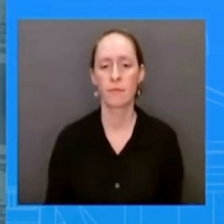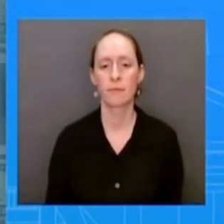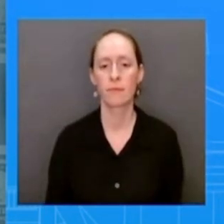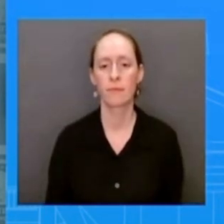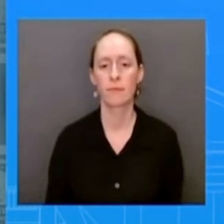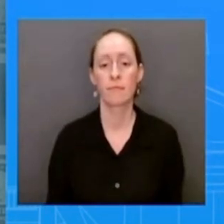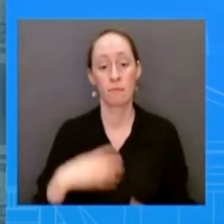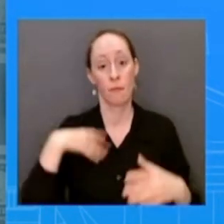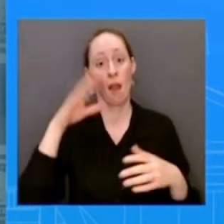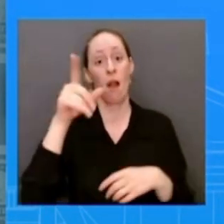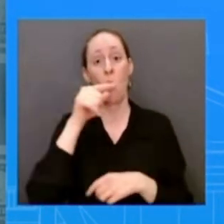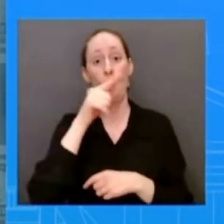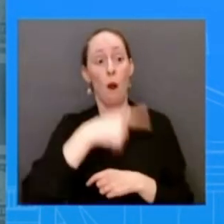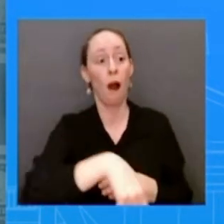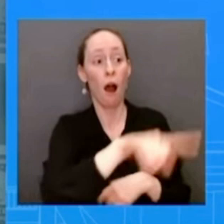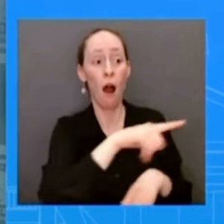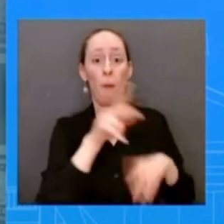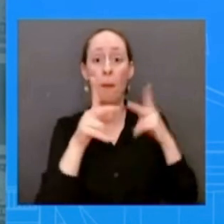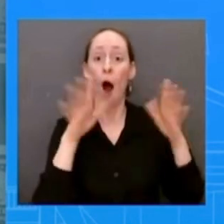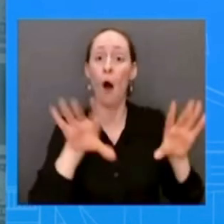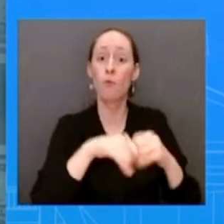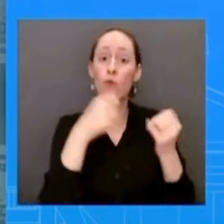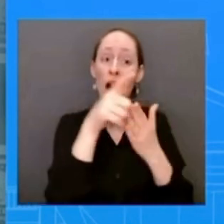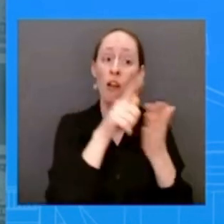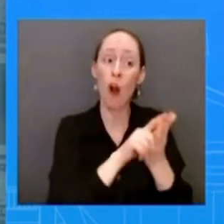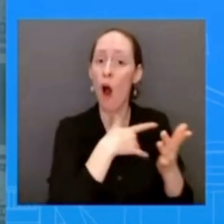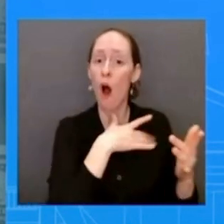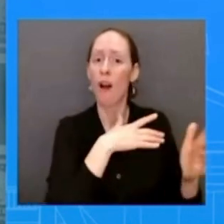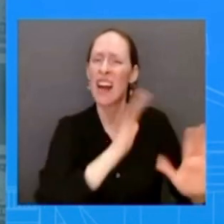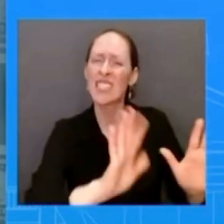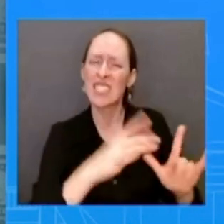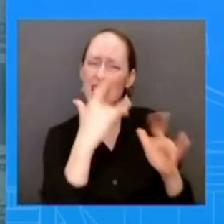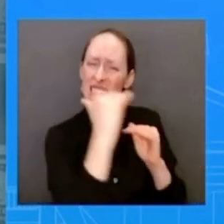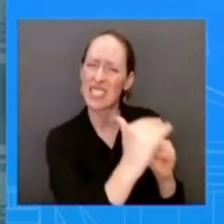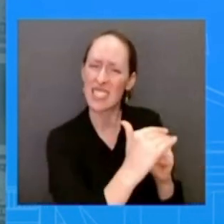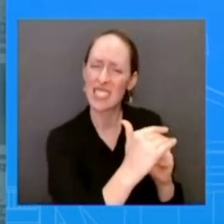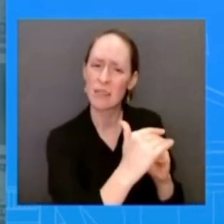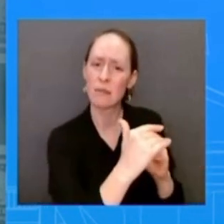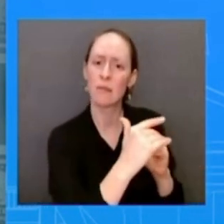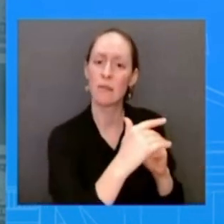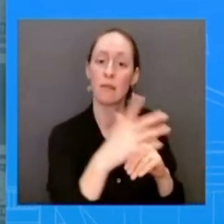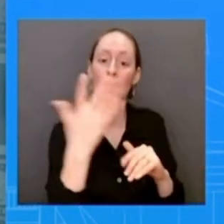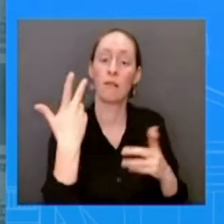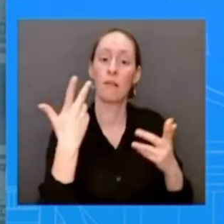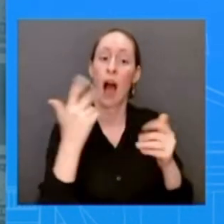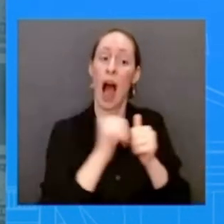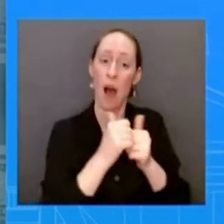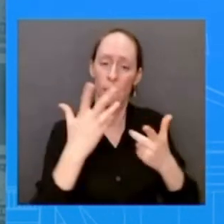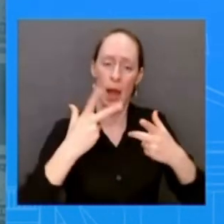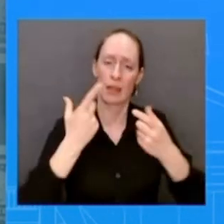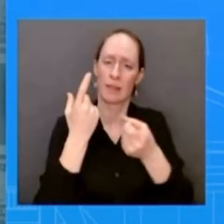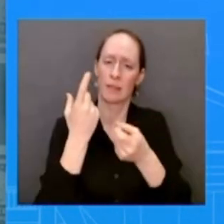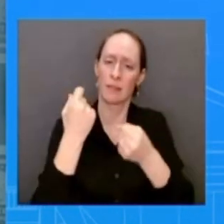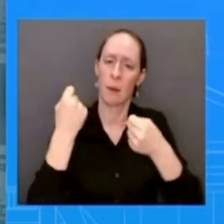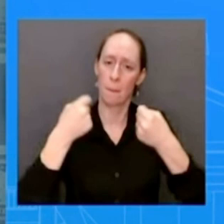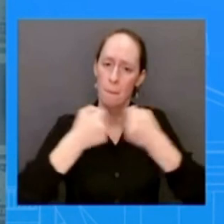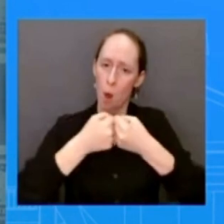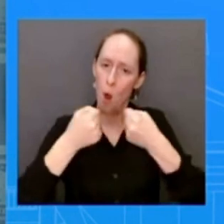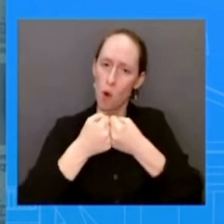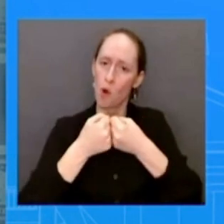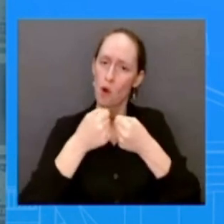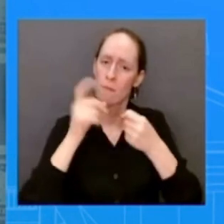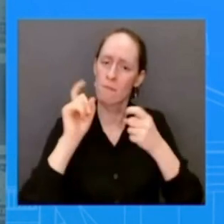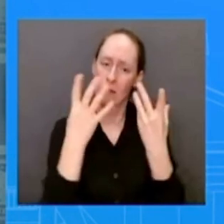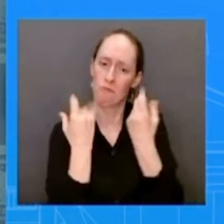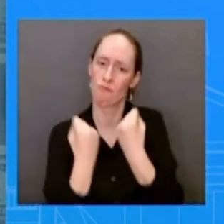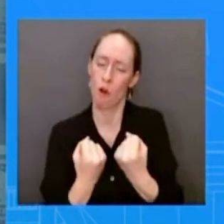sure that the border was secure again this is something that republicans could work with us on he put forward an immigration policy a comprehensive